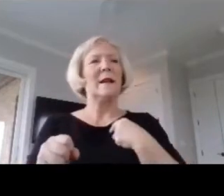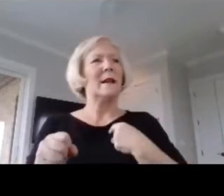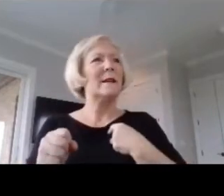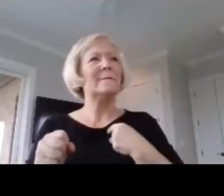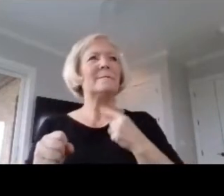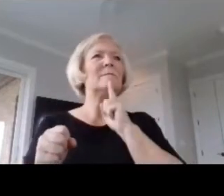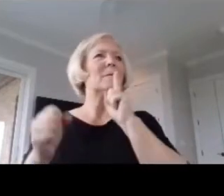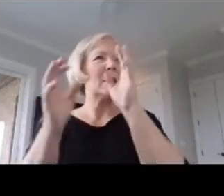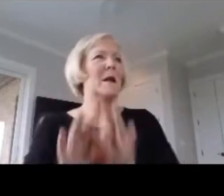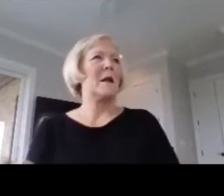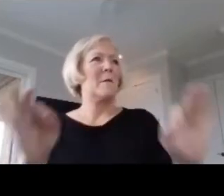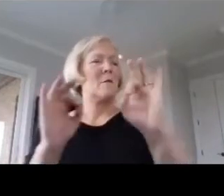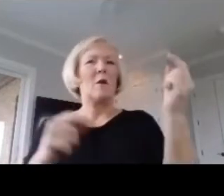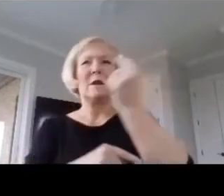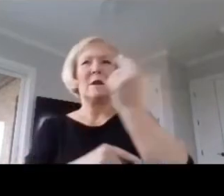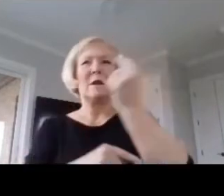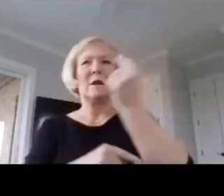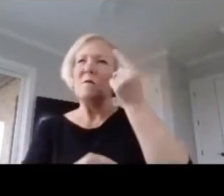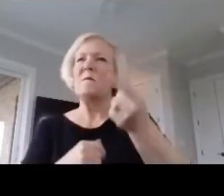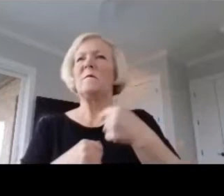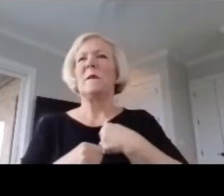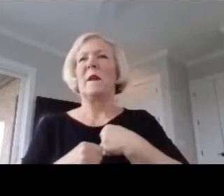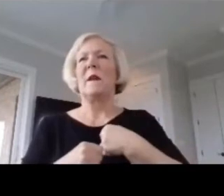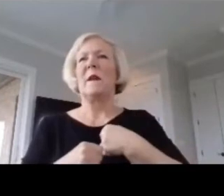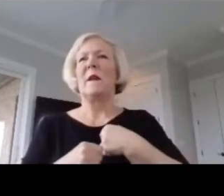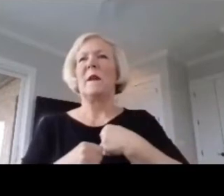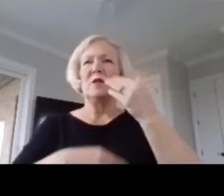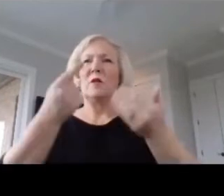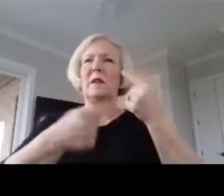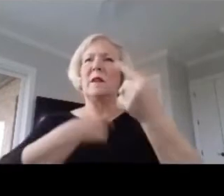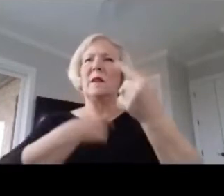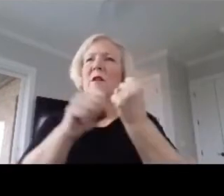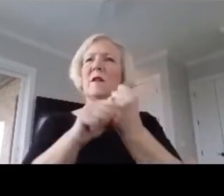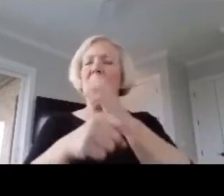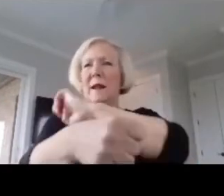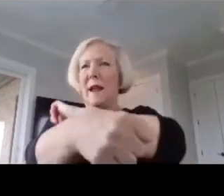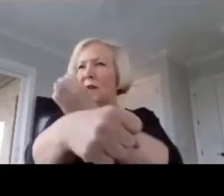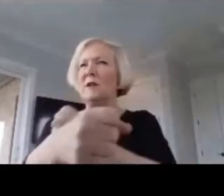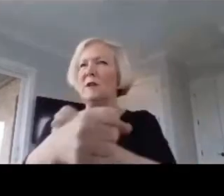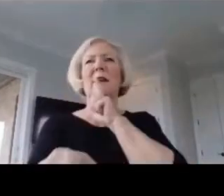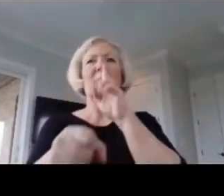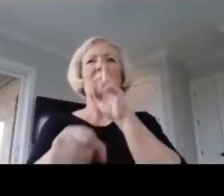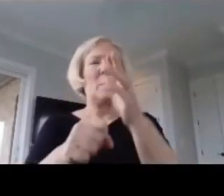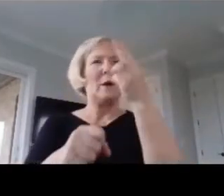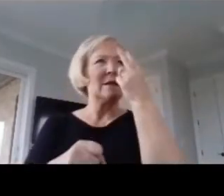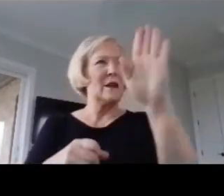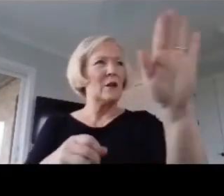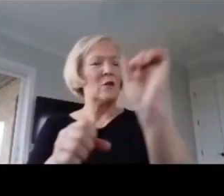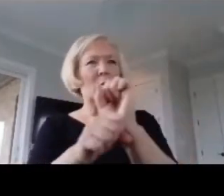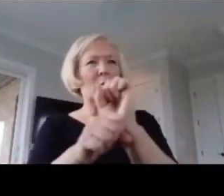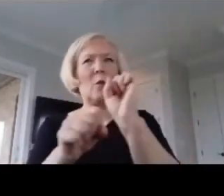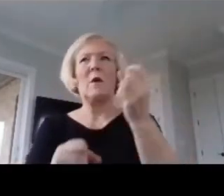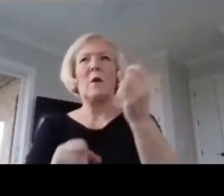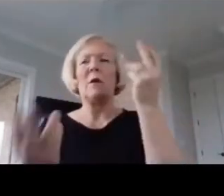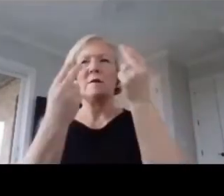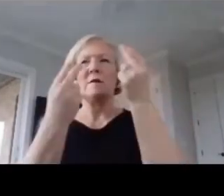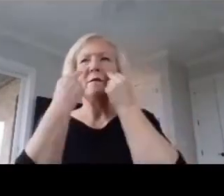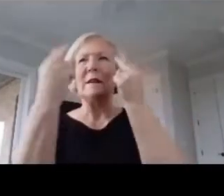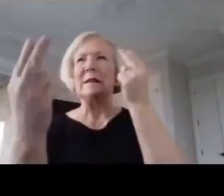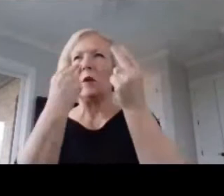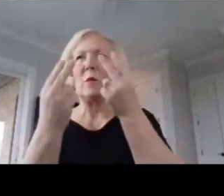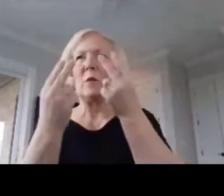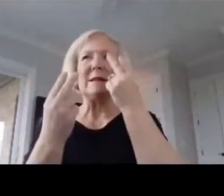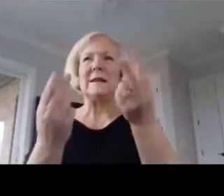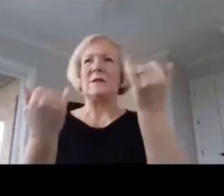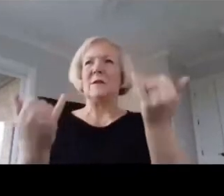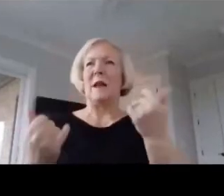And throughout the year, the energy and commitment we see in your work is always visible. And we see that today by